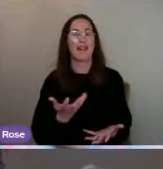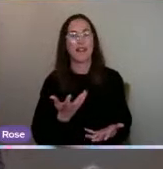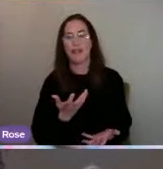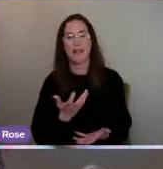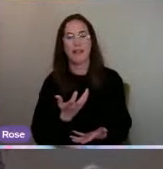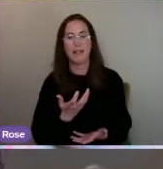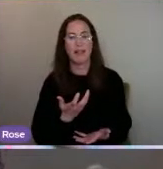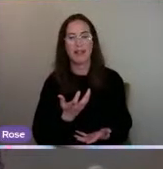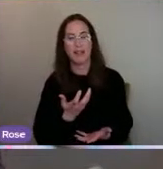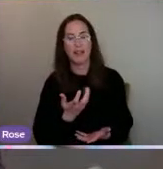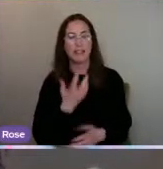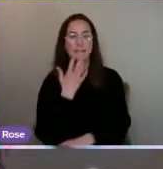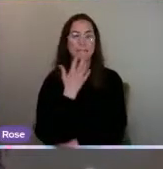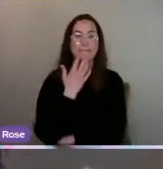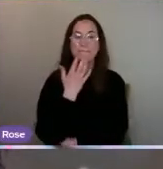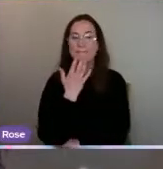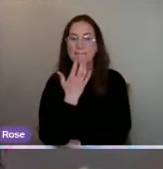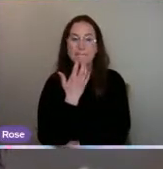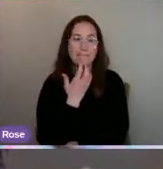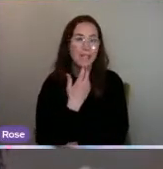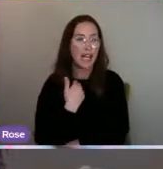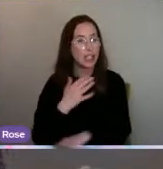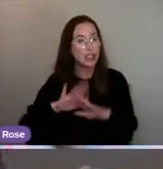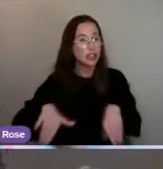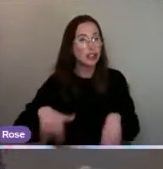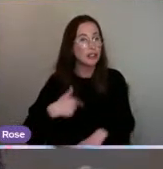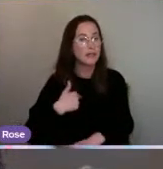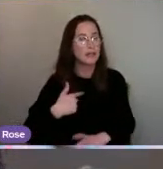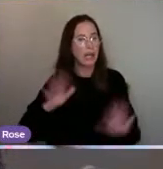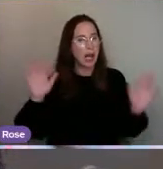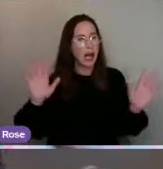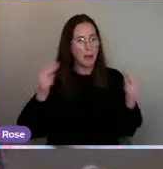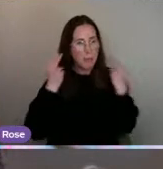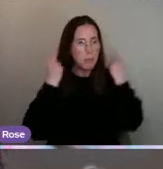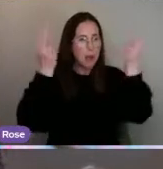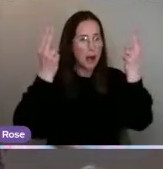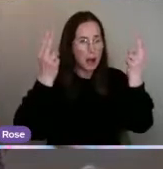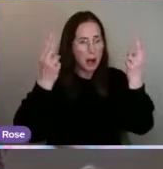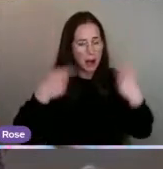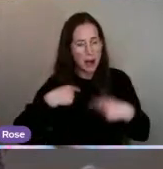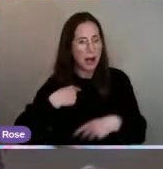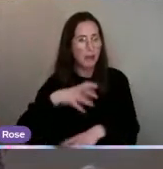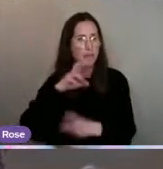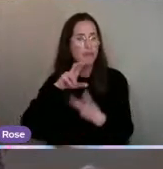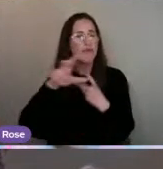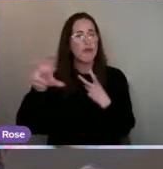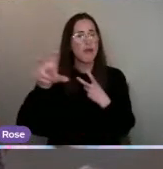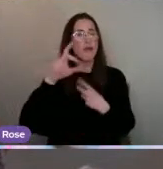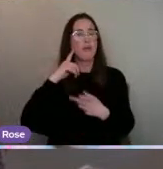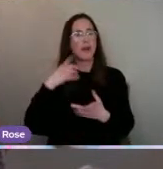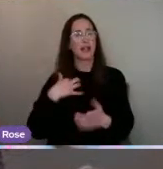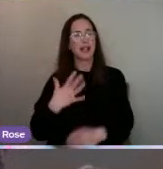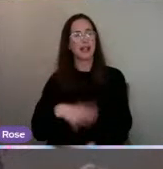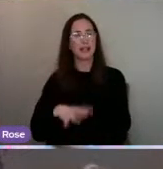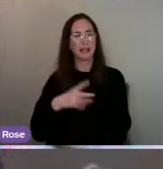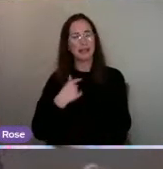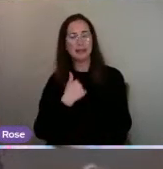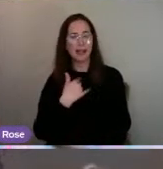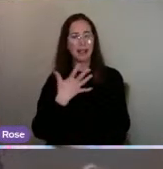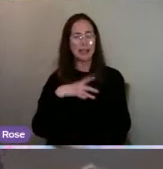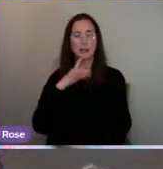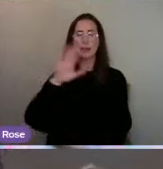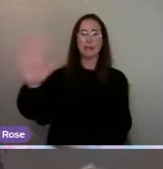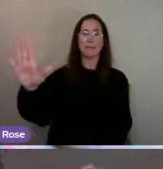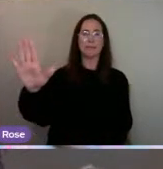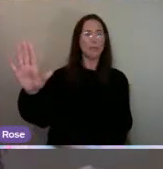put up with things, and I shouldn't have put up with things. So, now I'm roaring when I need to. When things aren't right, I'm actually saying